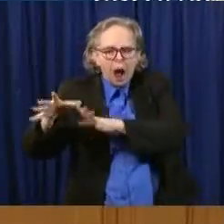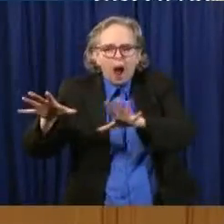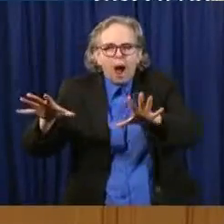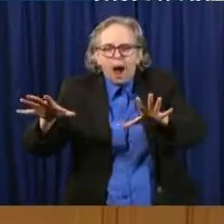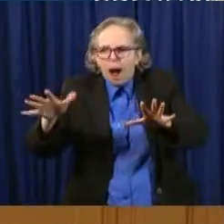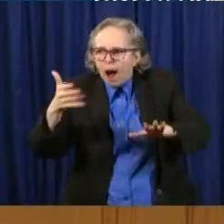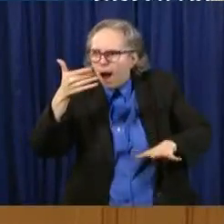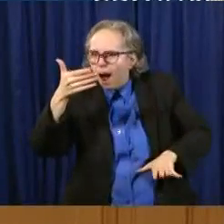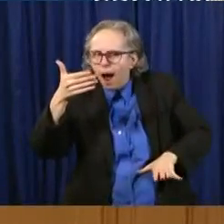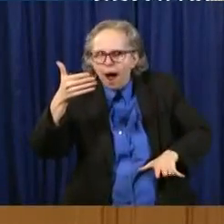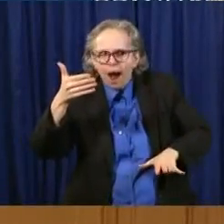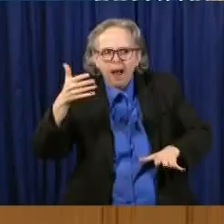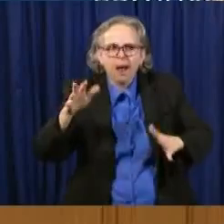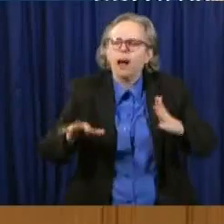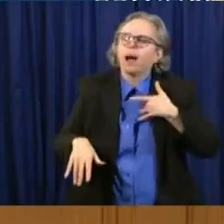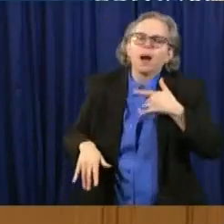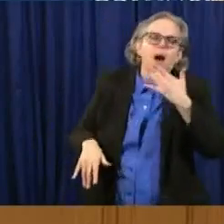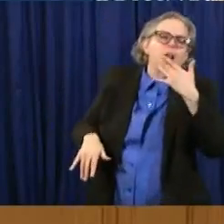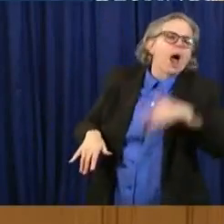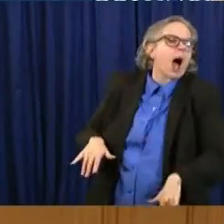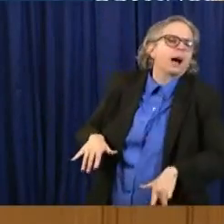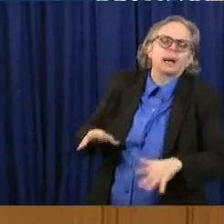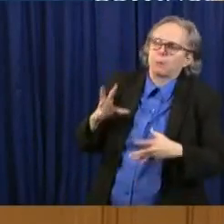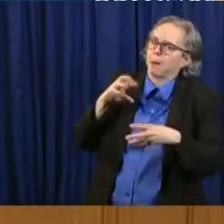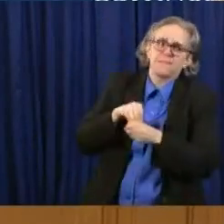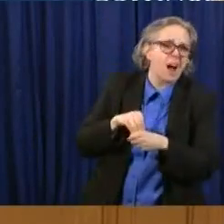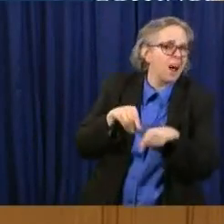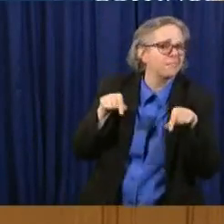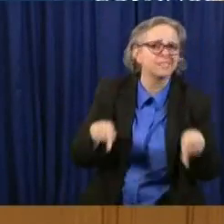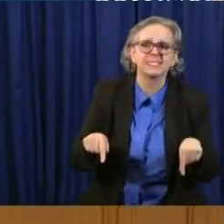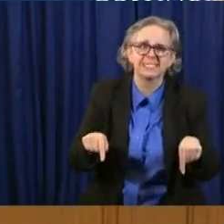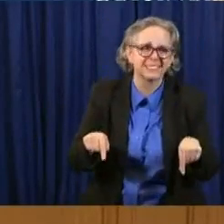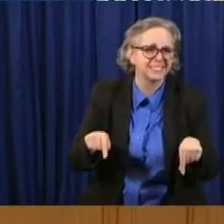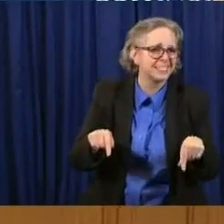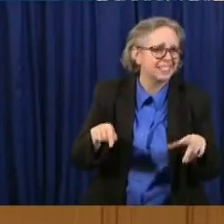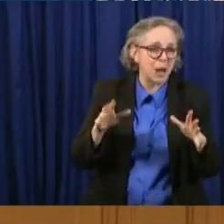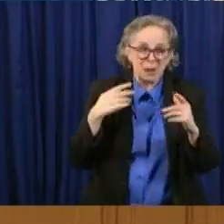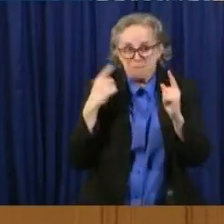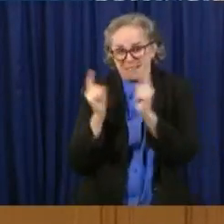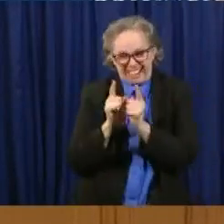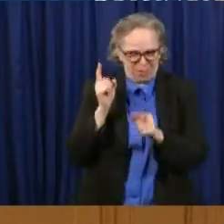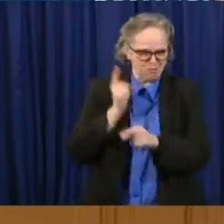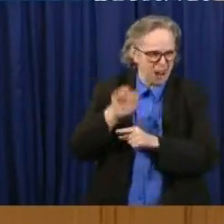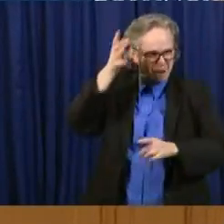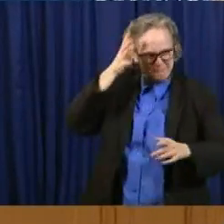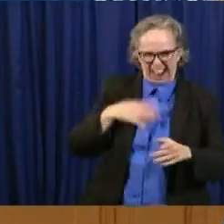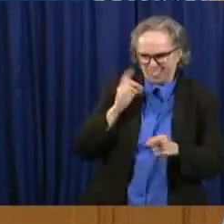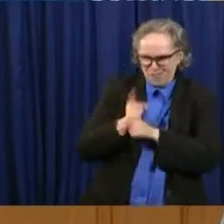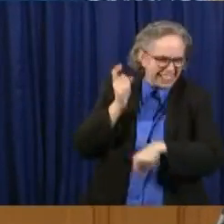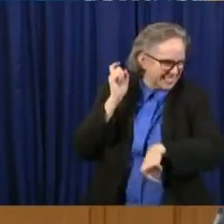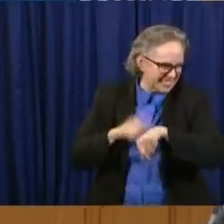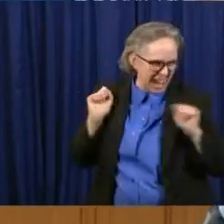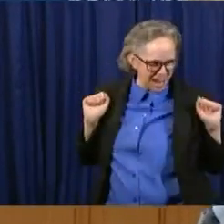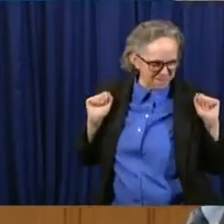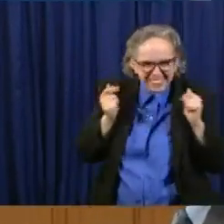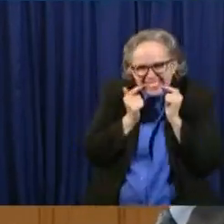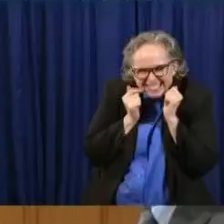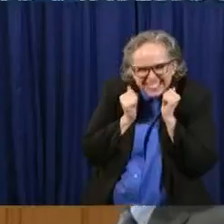lucky to be part of this and to have married the right guy at the right time to make this happen.